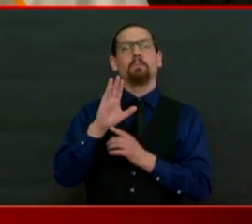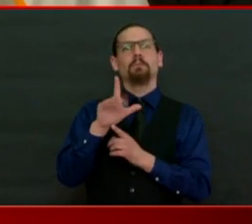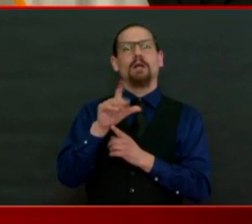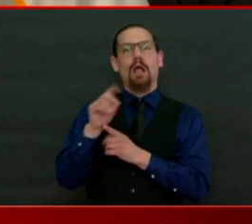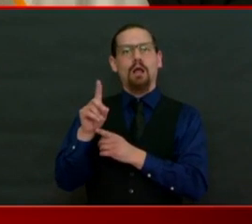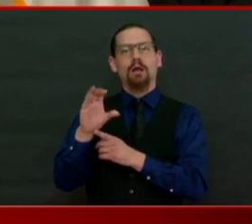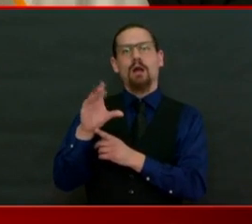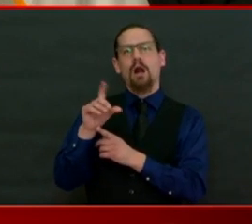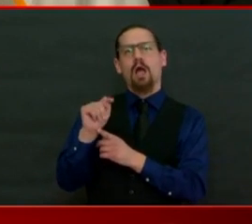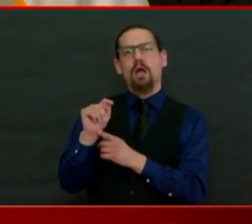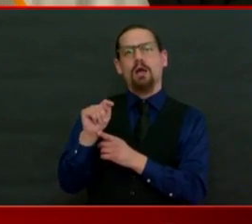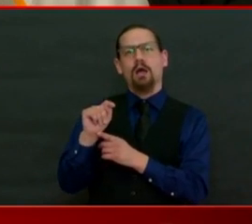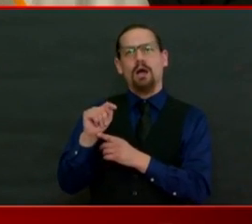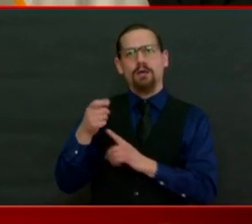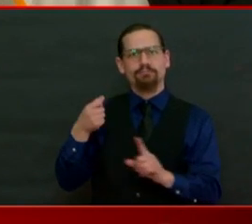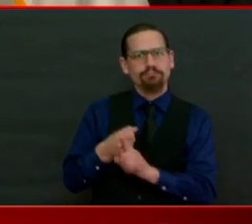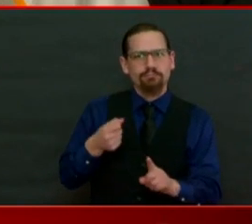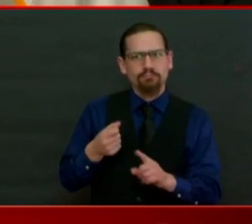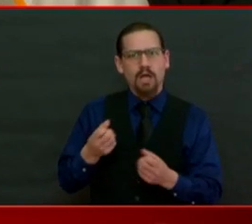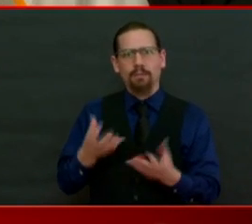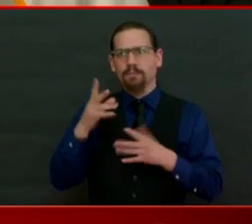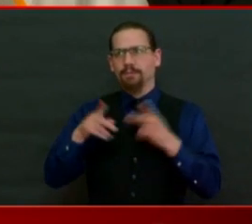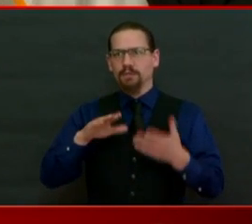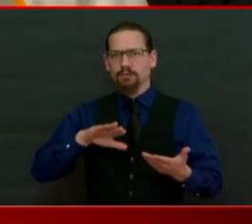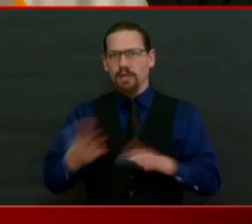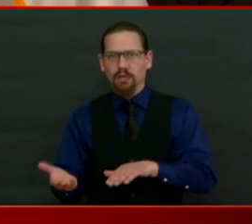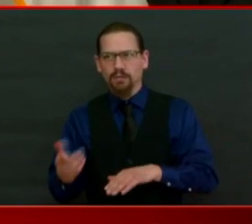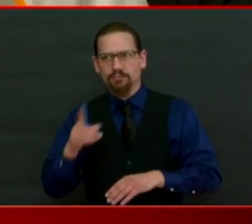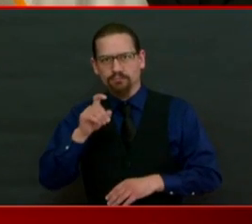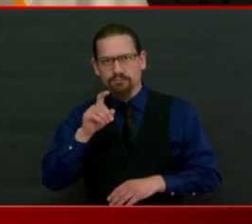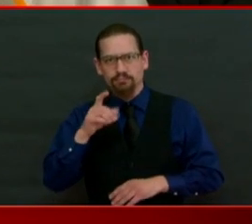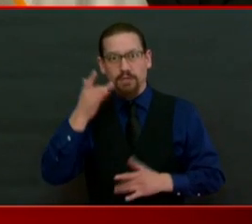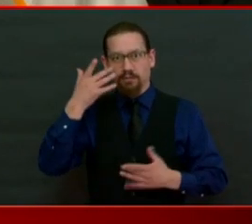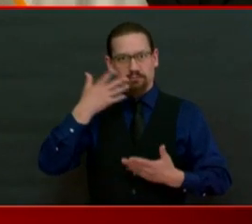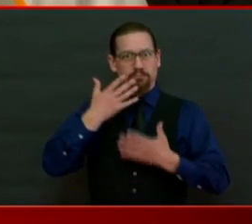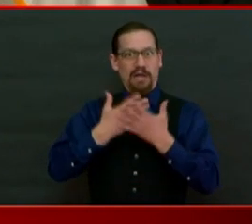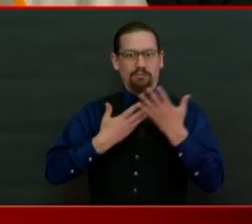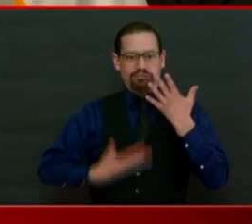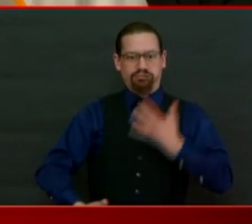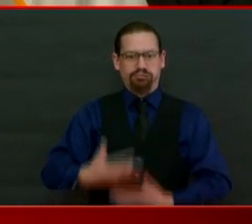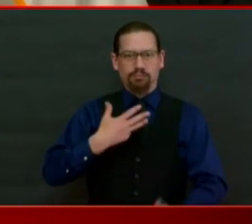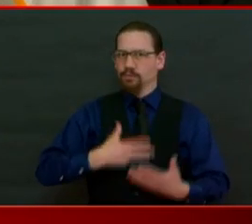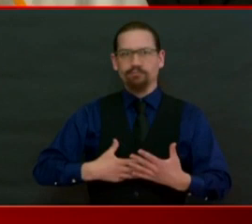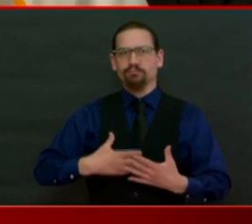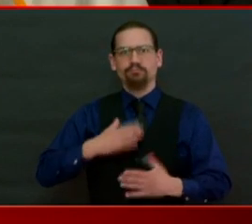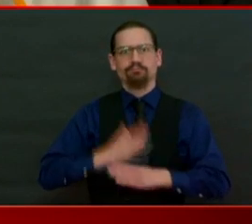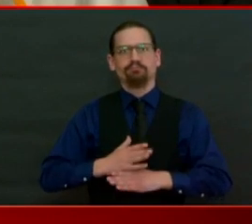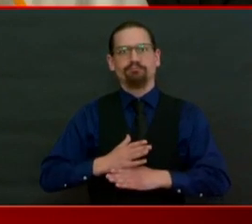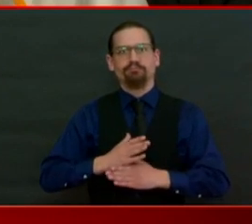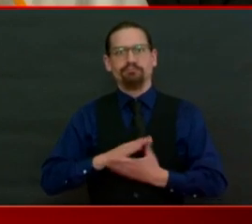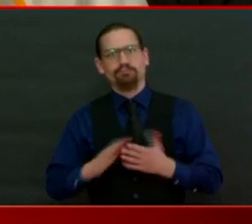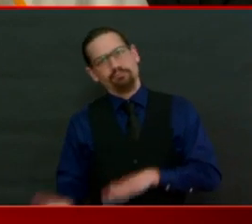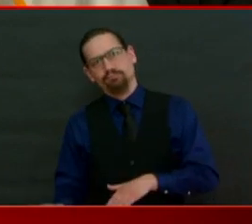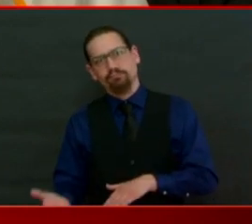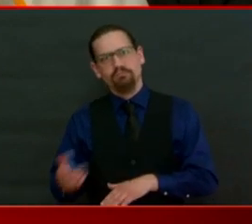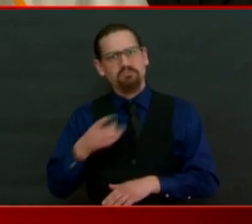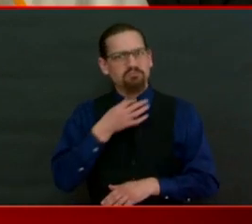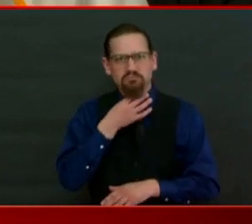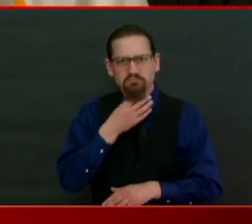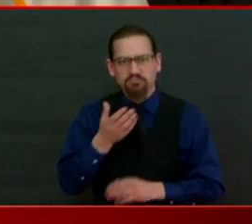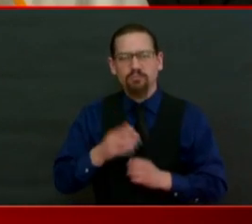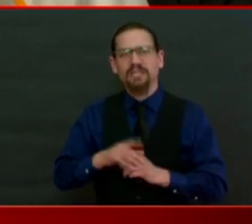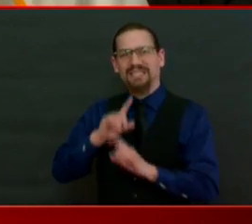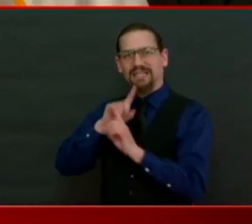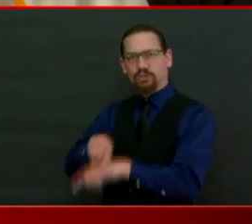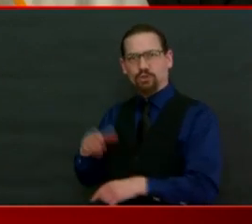of the number of times there has been a blood clot associated with an unfortunate